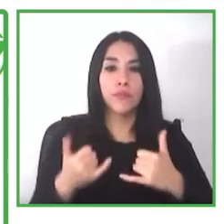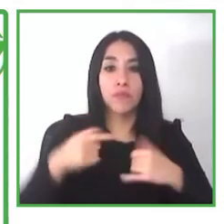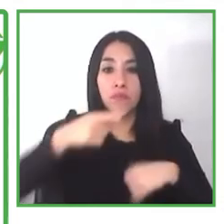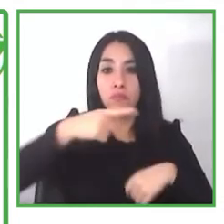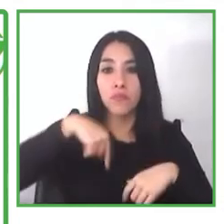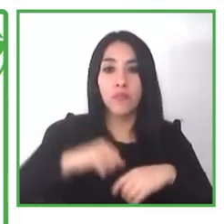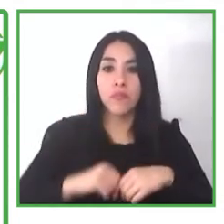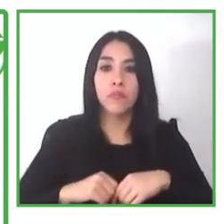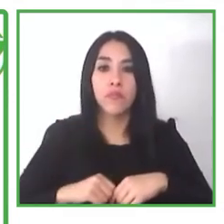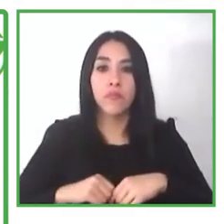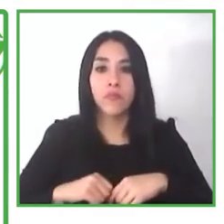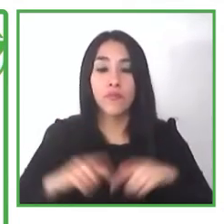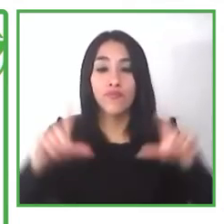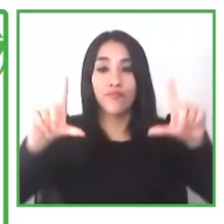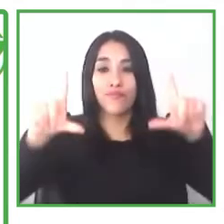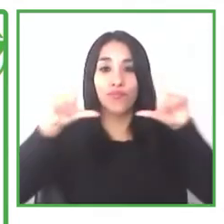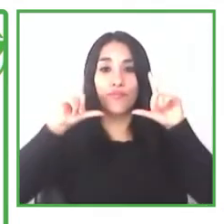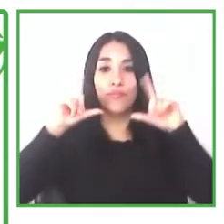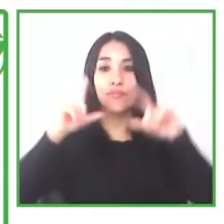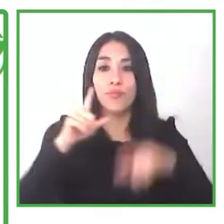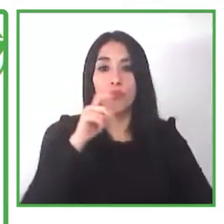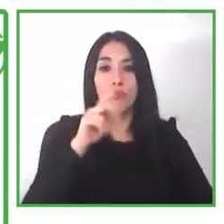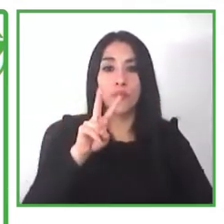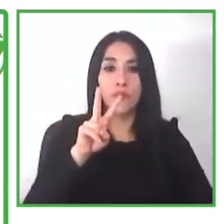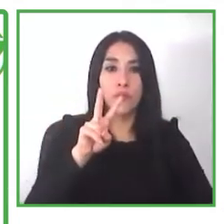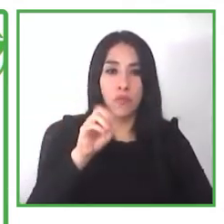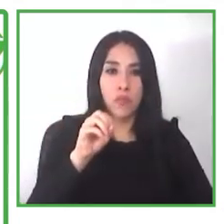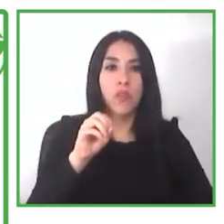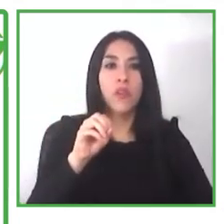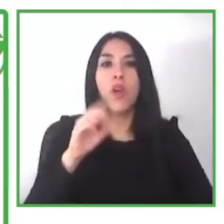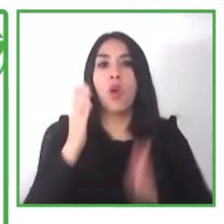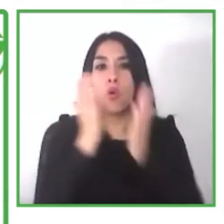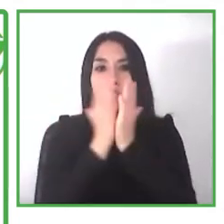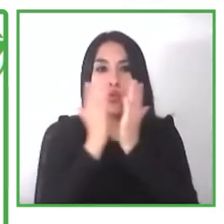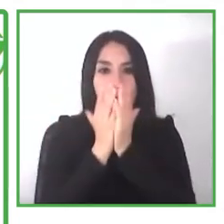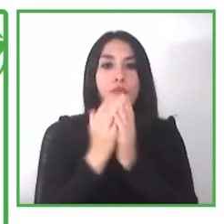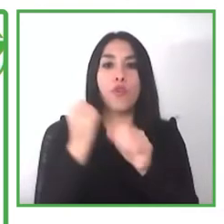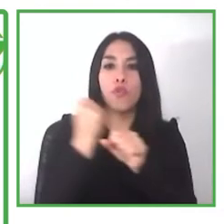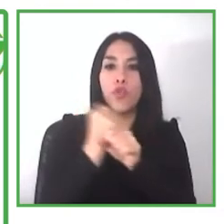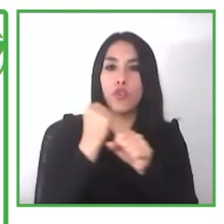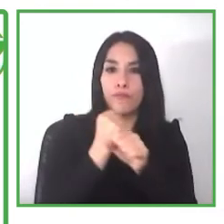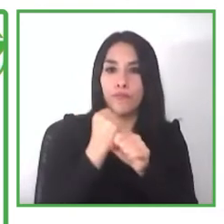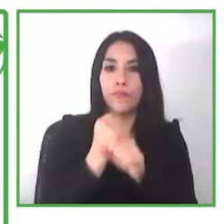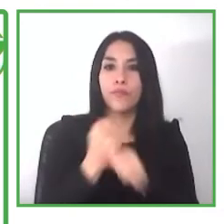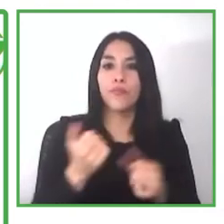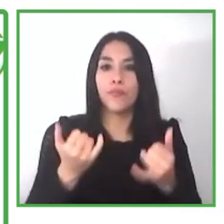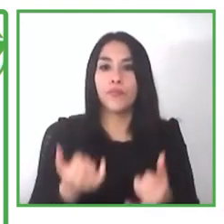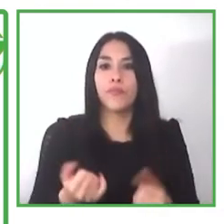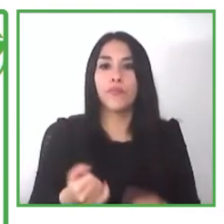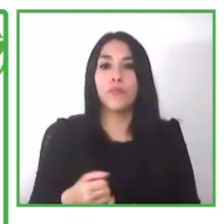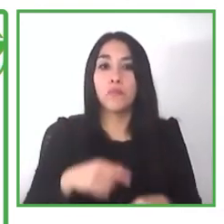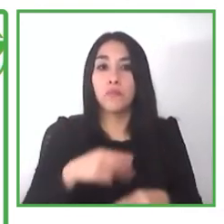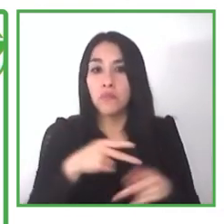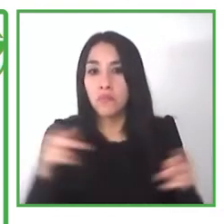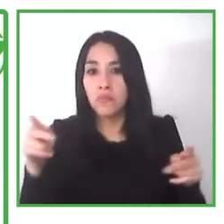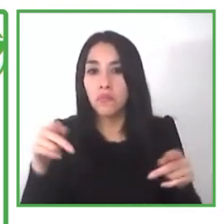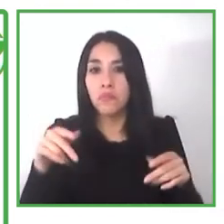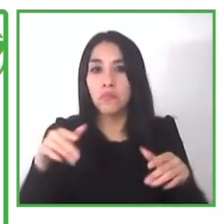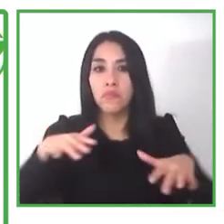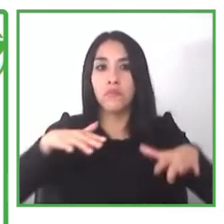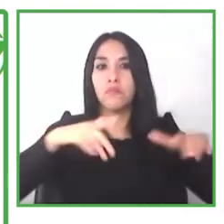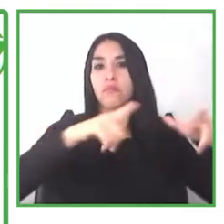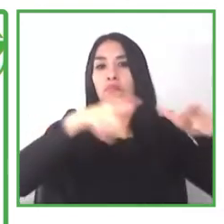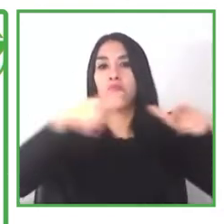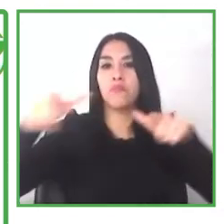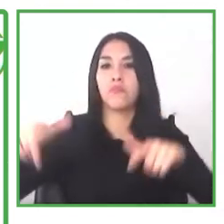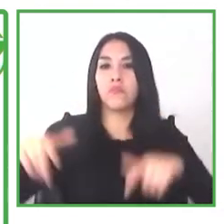training at software skills and nine employment in in the open